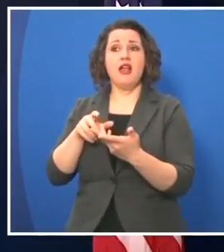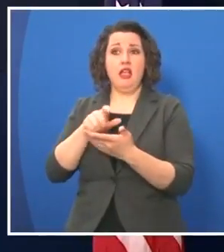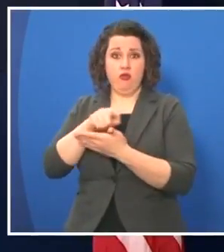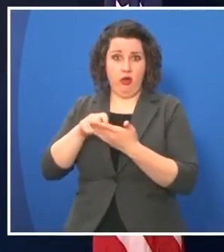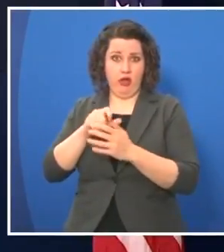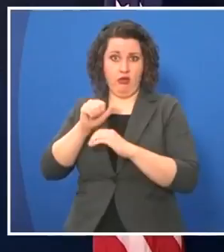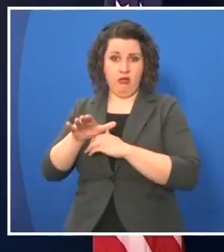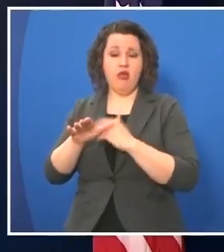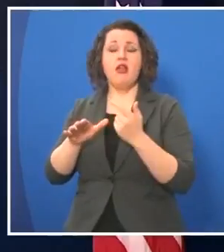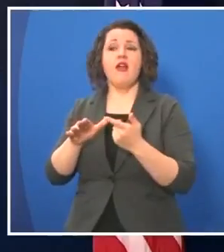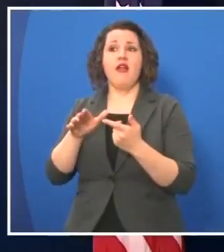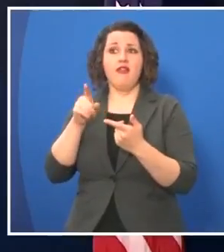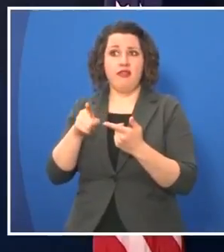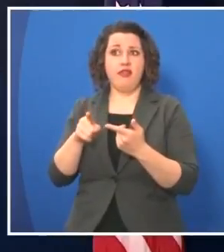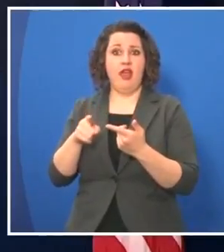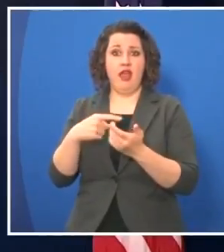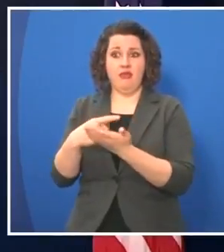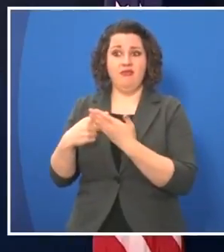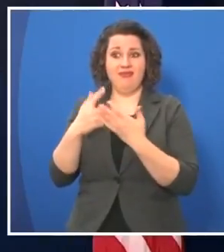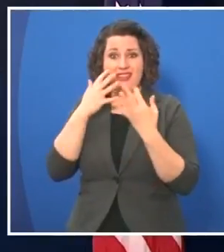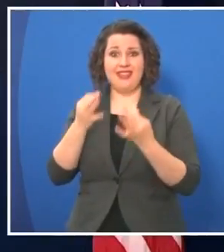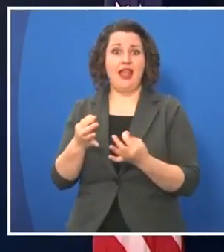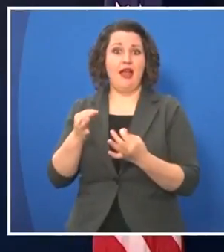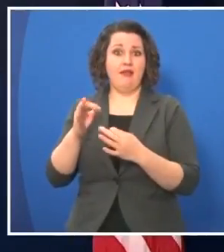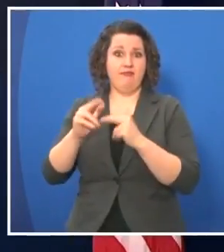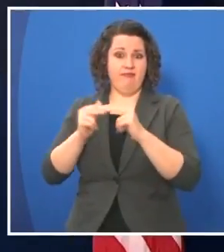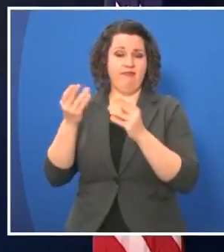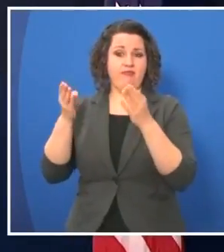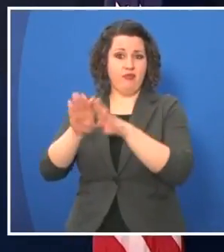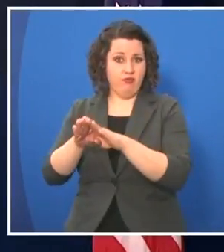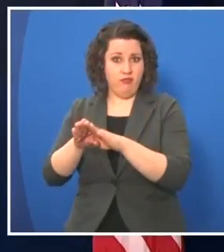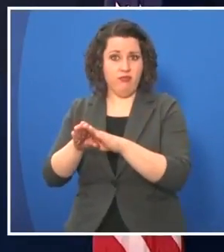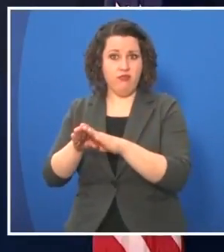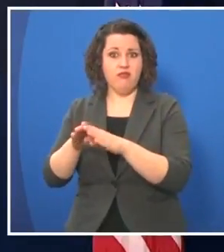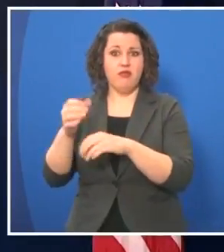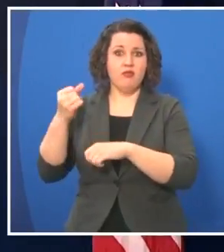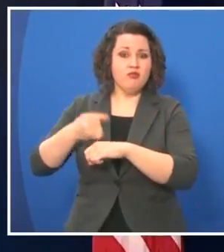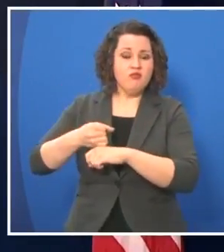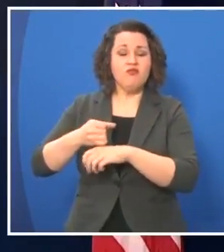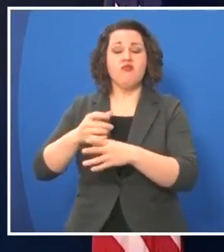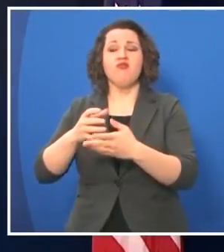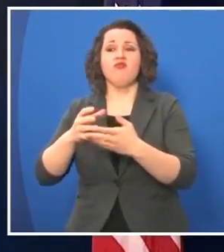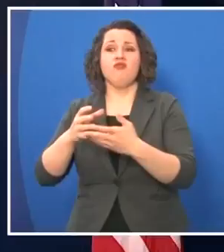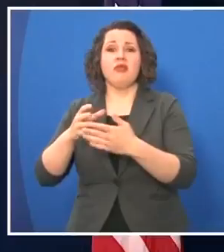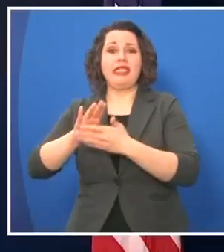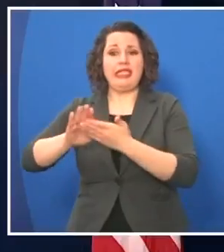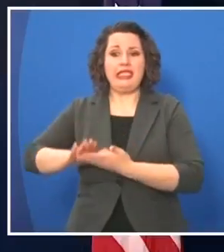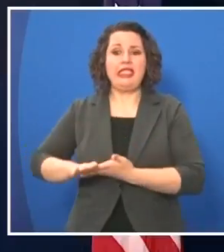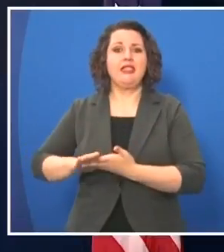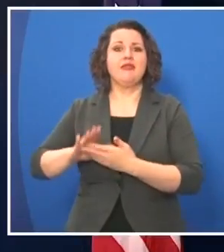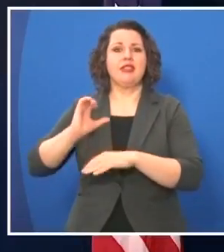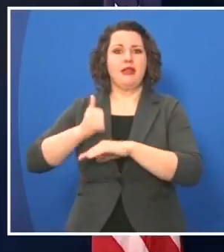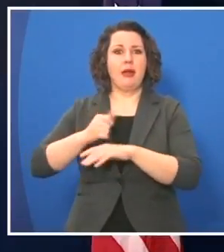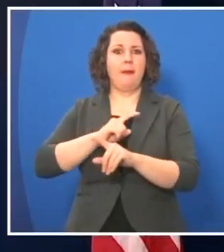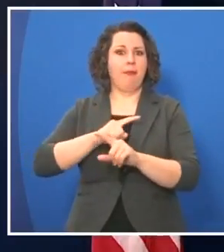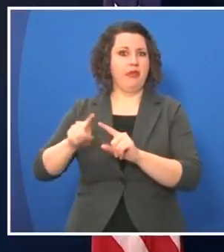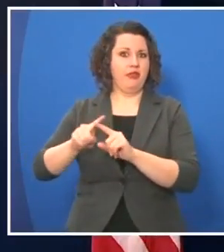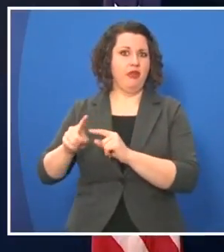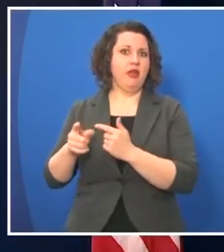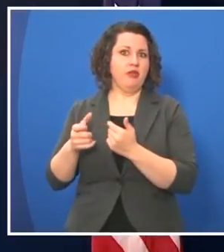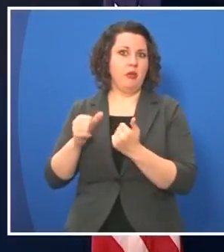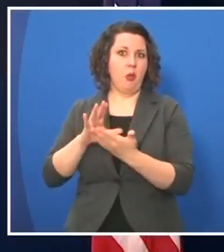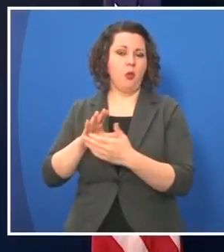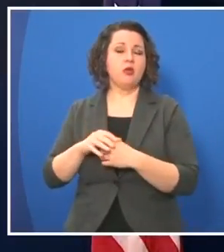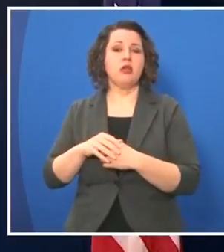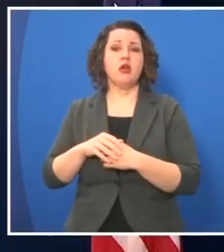already proactively made the decision to shut down the facility, do some extensive cleaning, and start to implement different practices. So I want to just